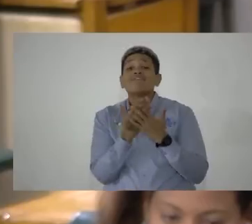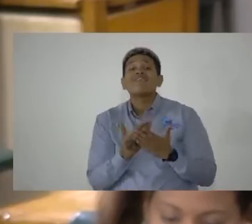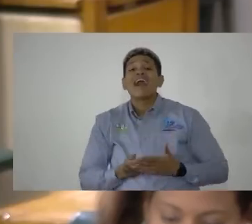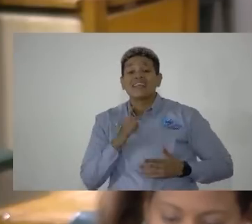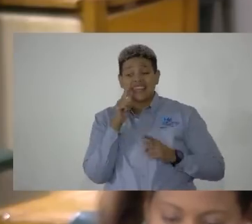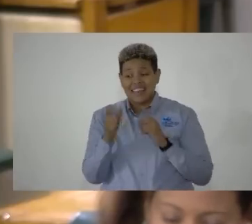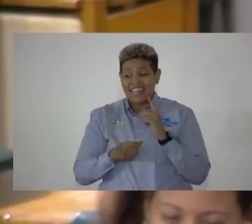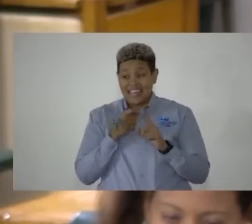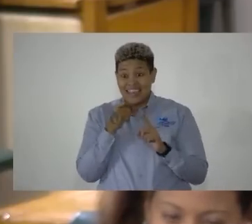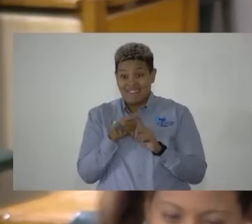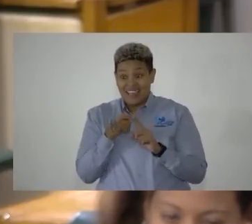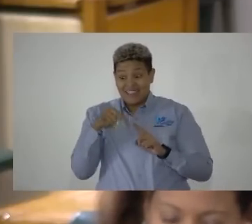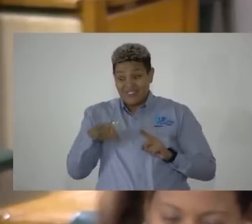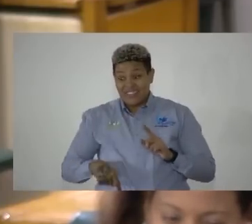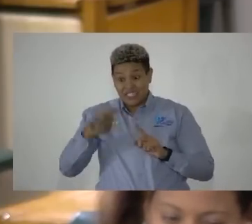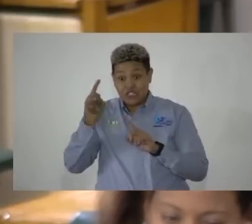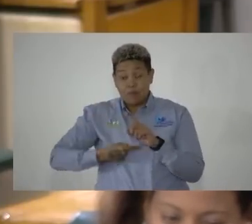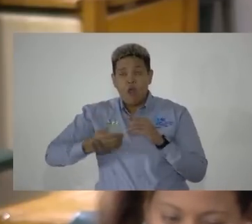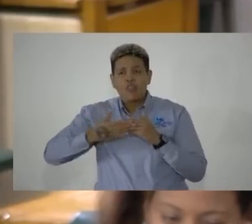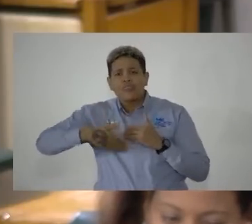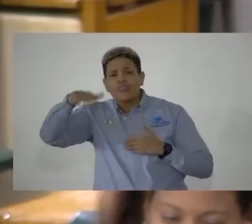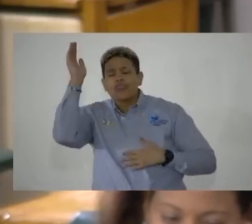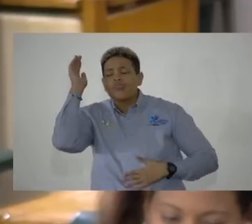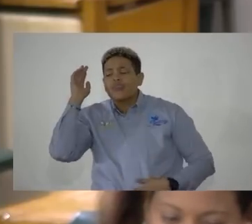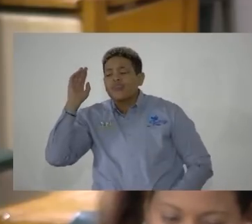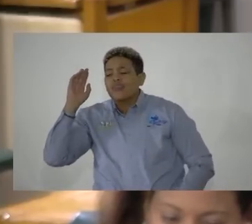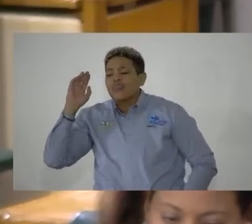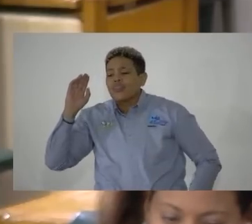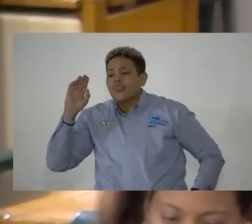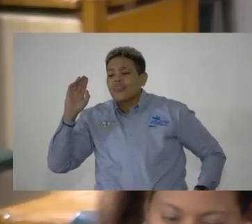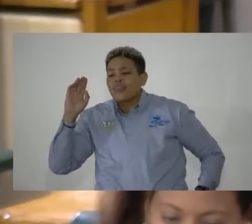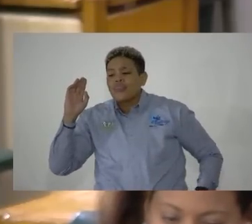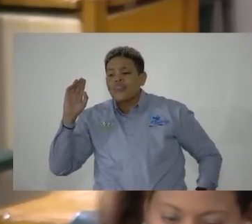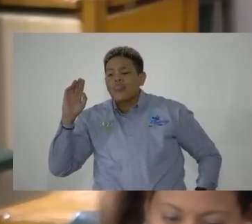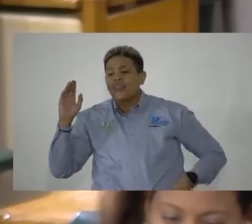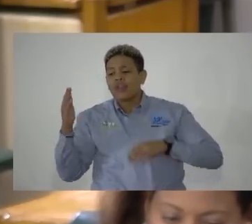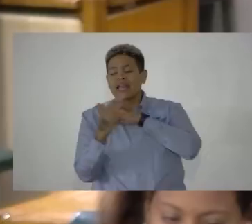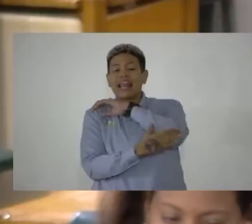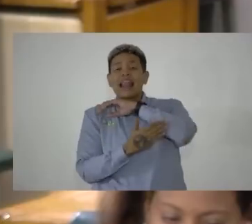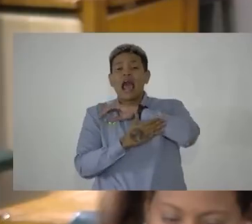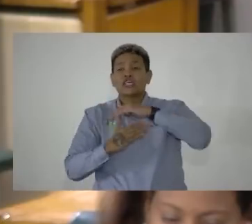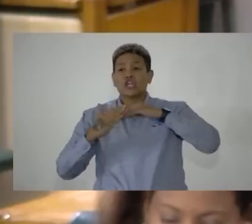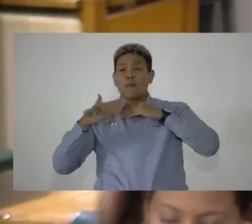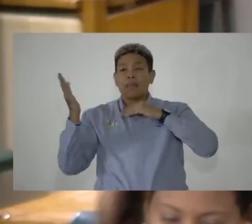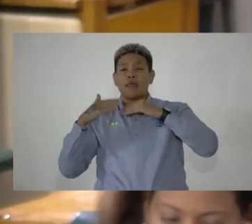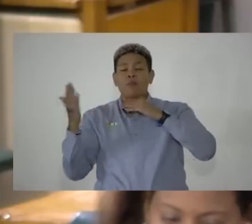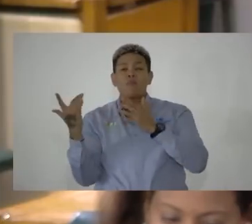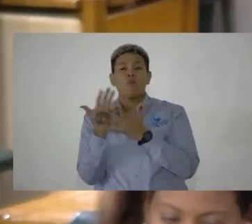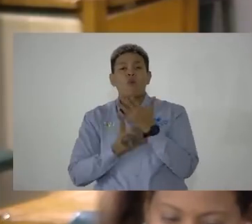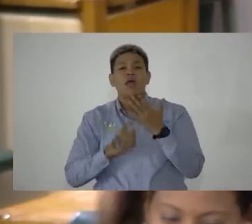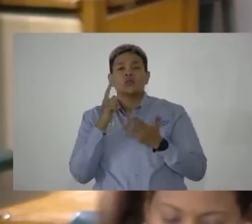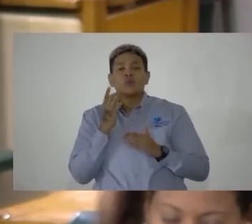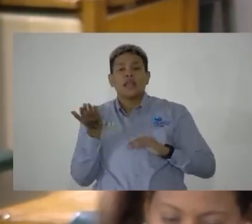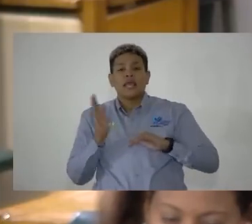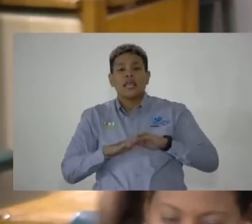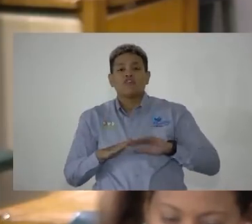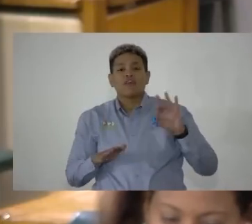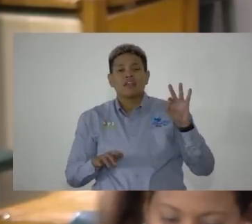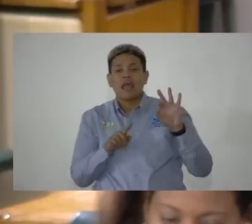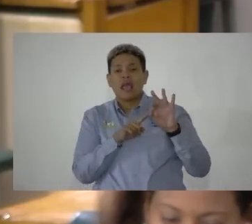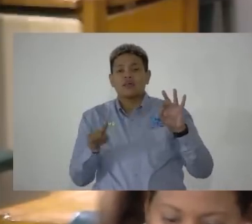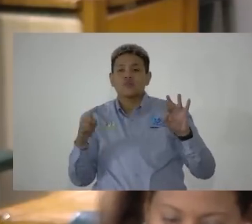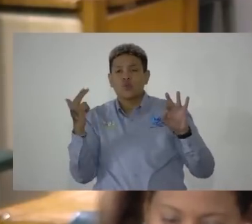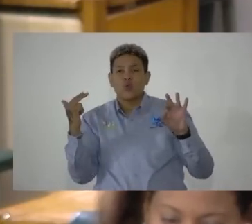effective this month, the national minimum wage will be increased from $9,000 to